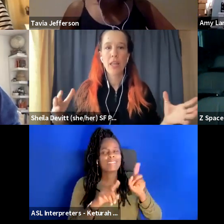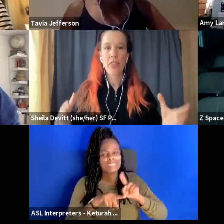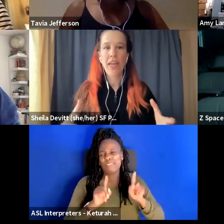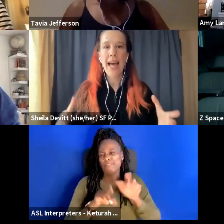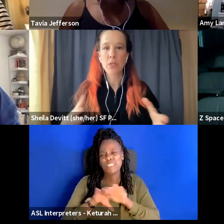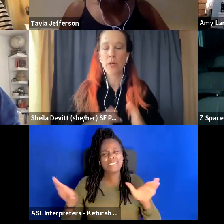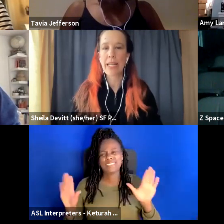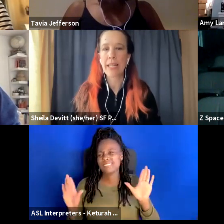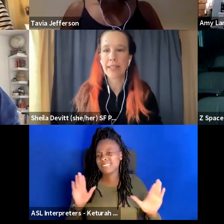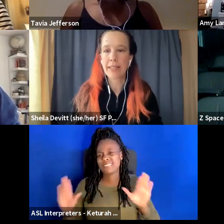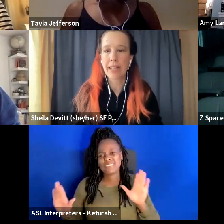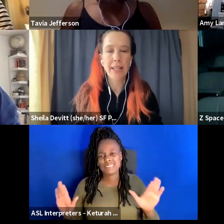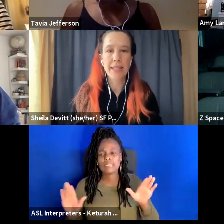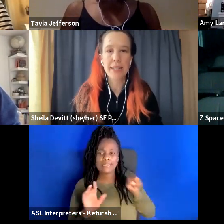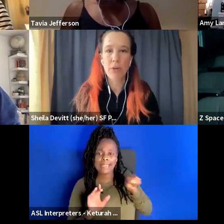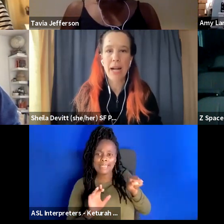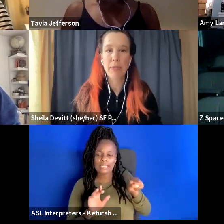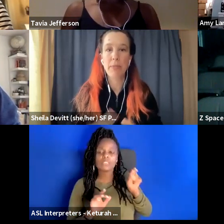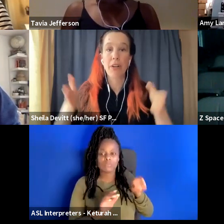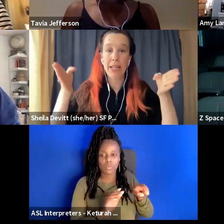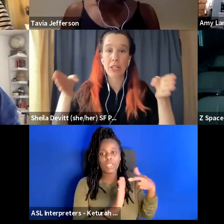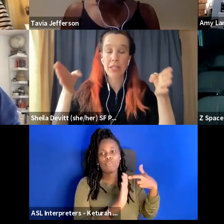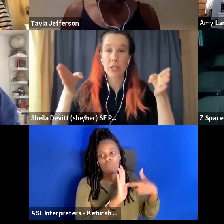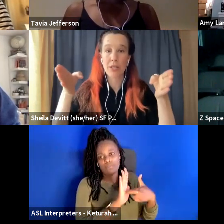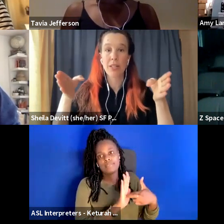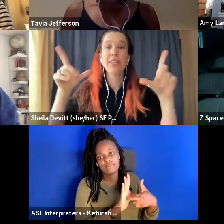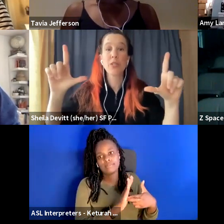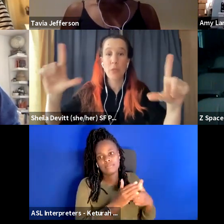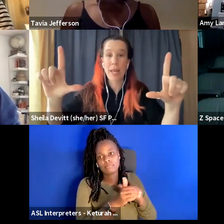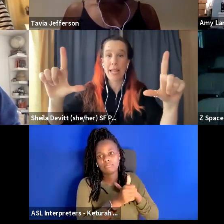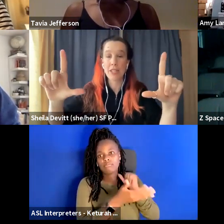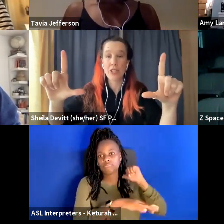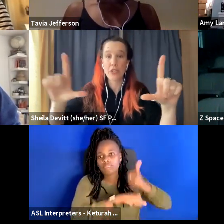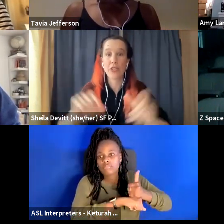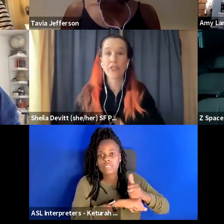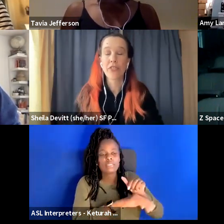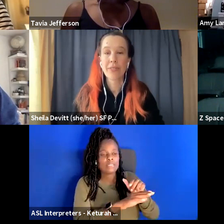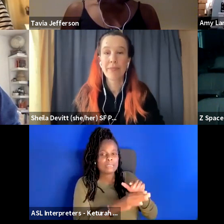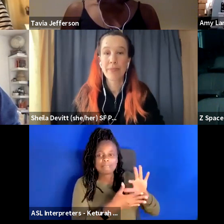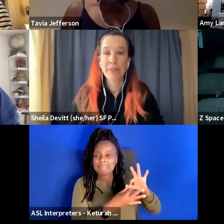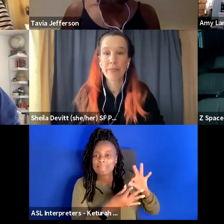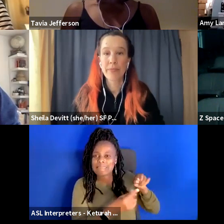that's where we need guidelines and remind people all right look this is this is what we're paying attention to